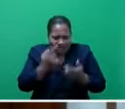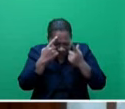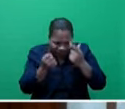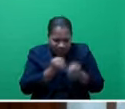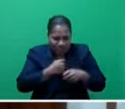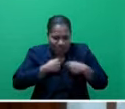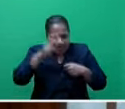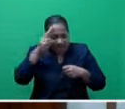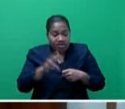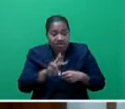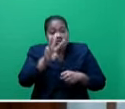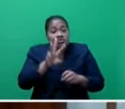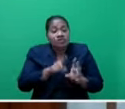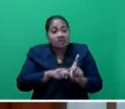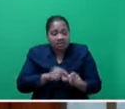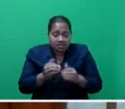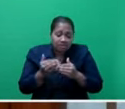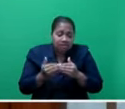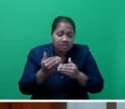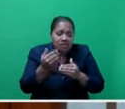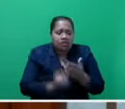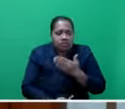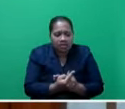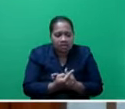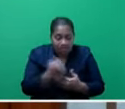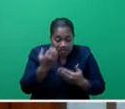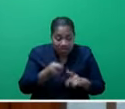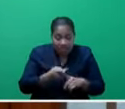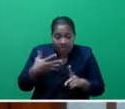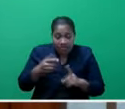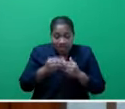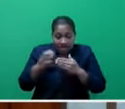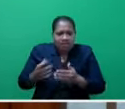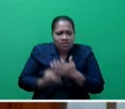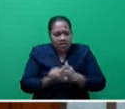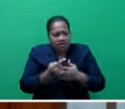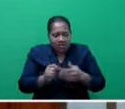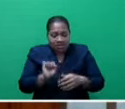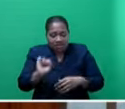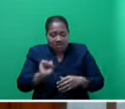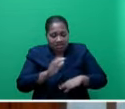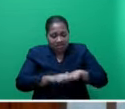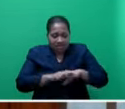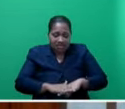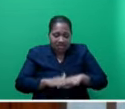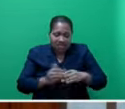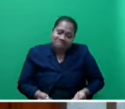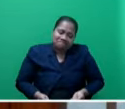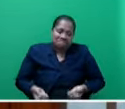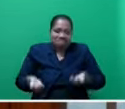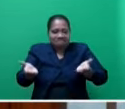almost to the day, the former Leader of Opposition, Mr. Sitiveni Rambuka, Mr. sacrificed his seat in this esteemed House because he